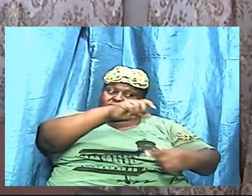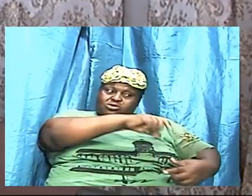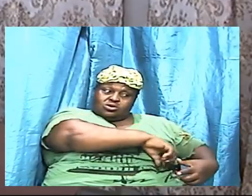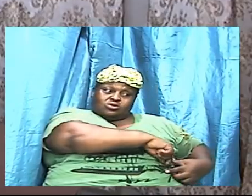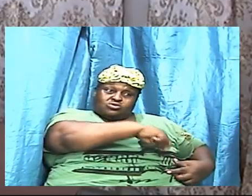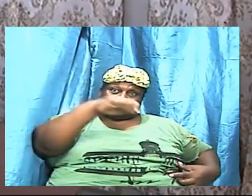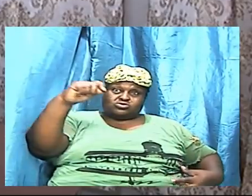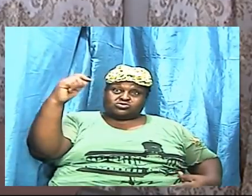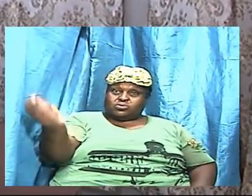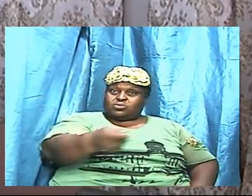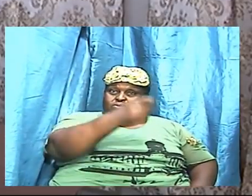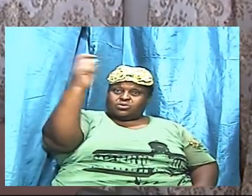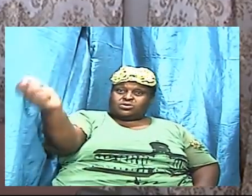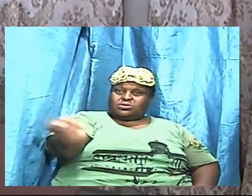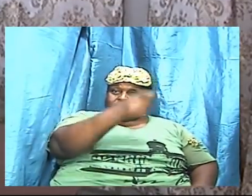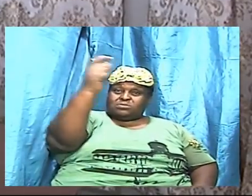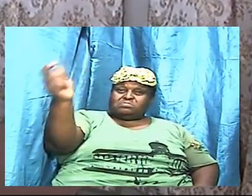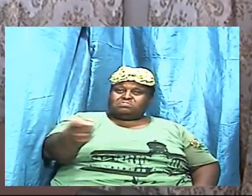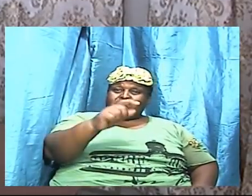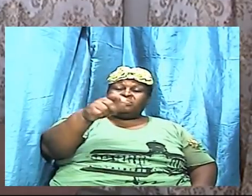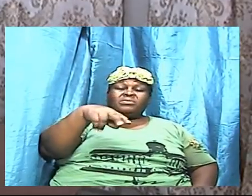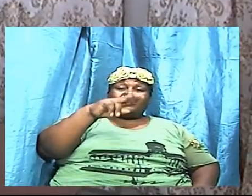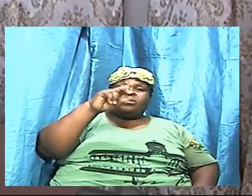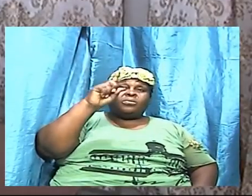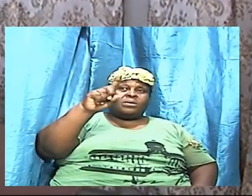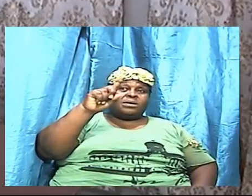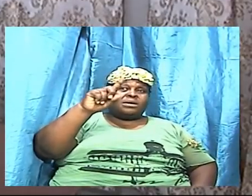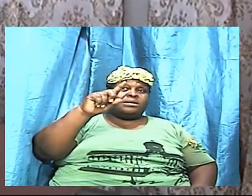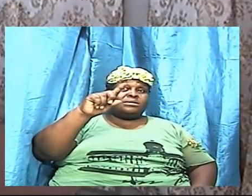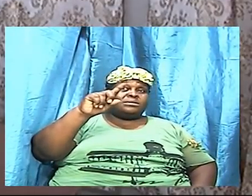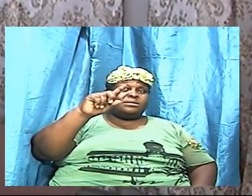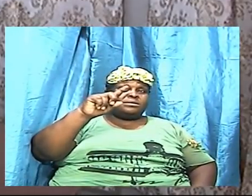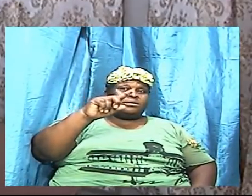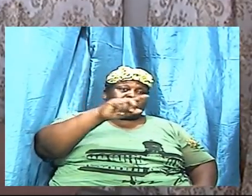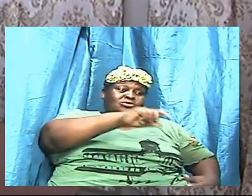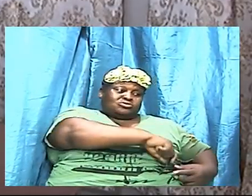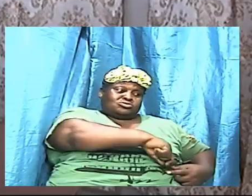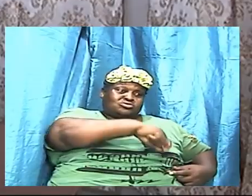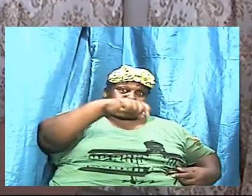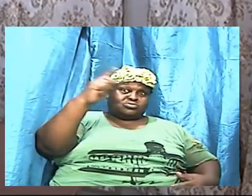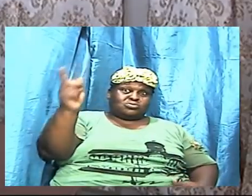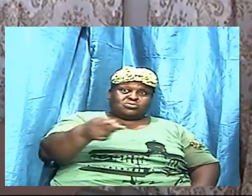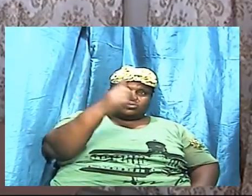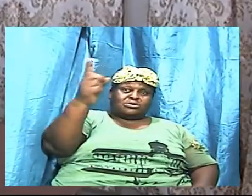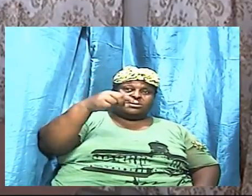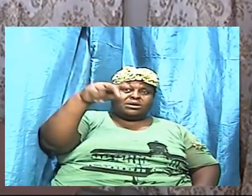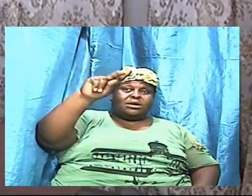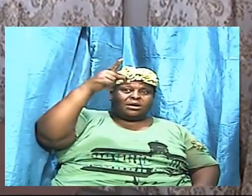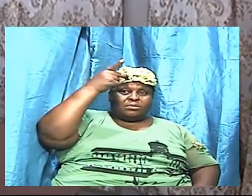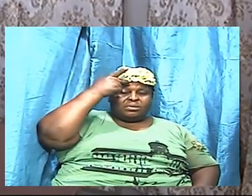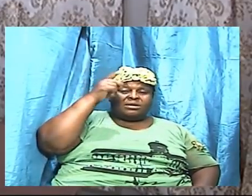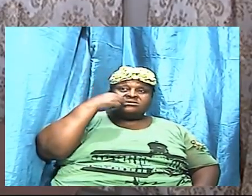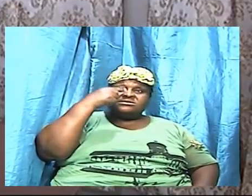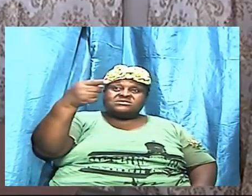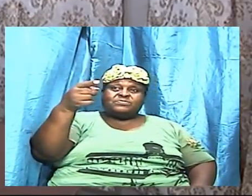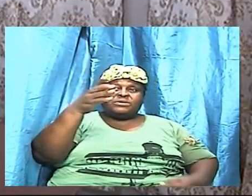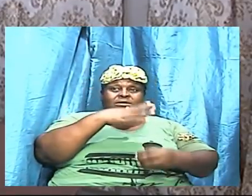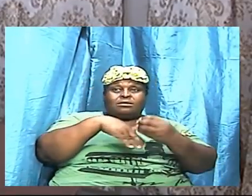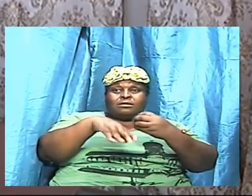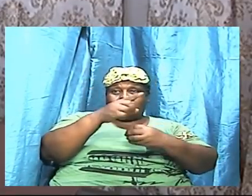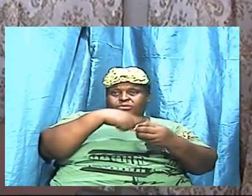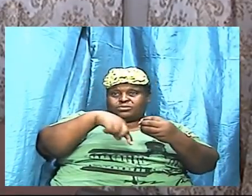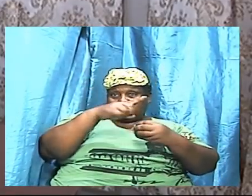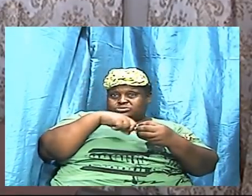that Paul made reference to in Ephesians 6 and verse 17 is